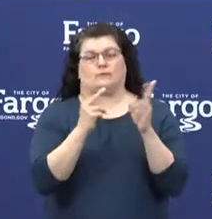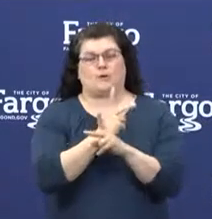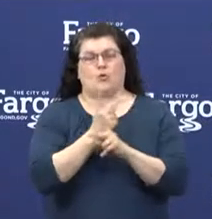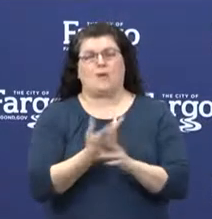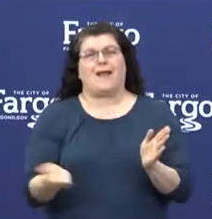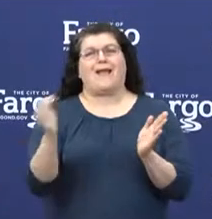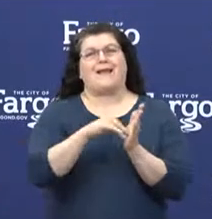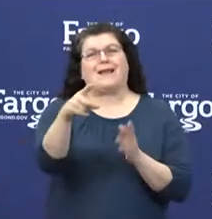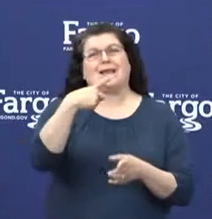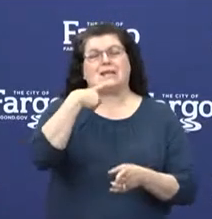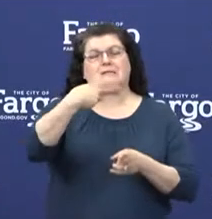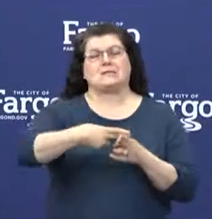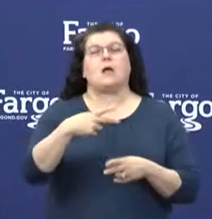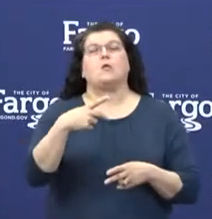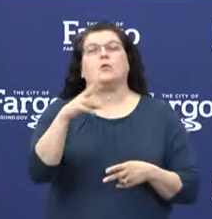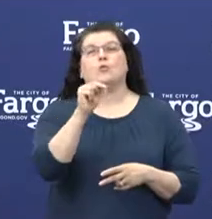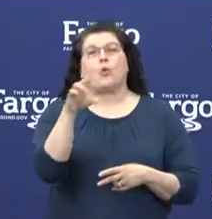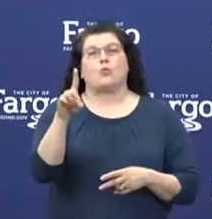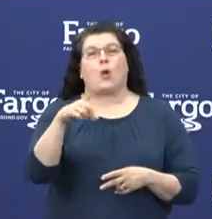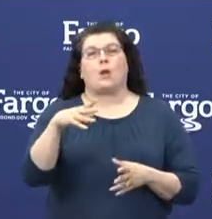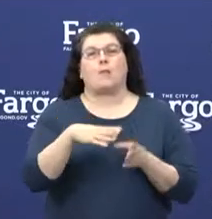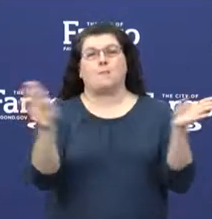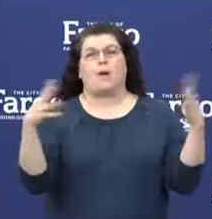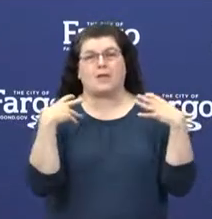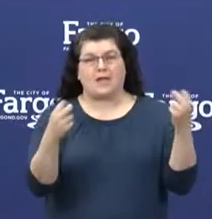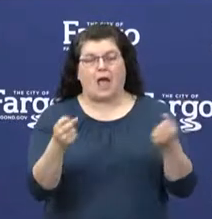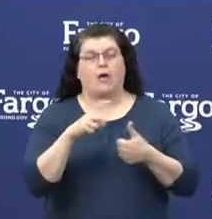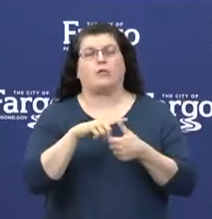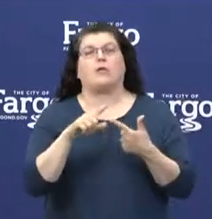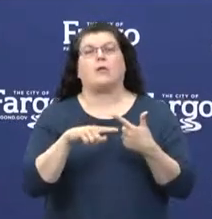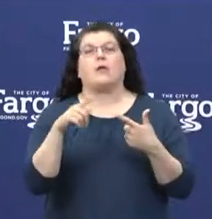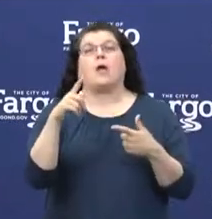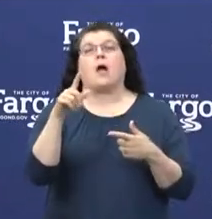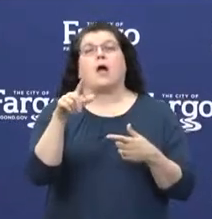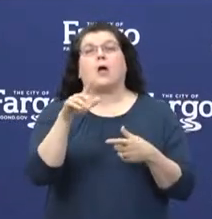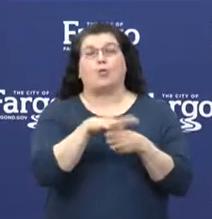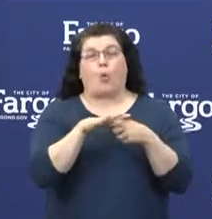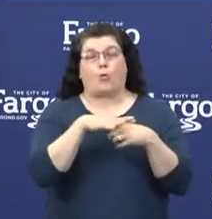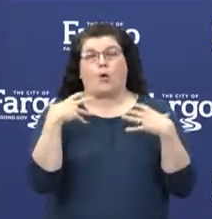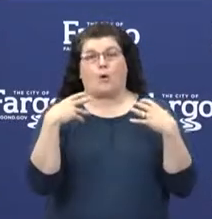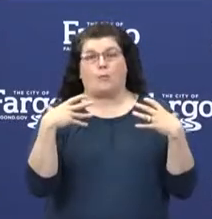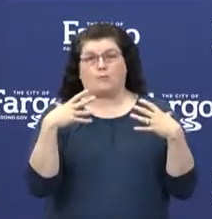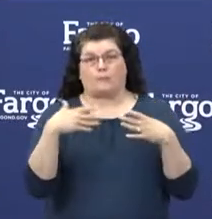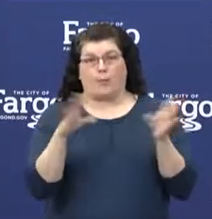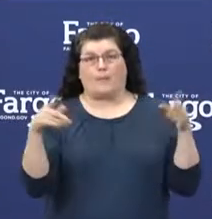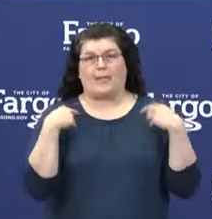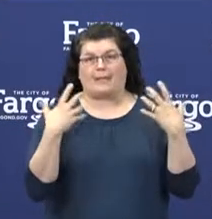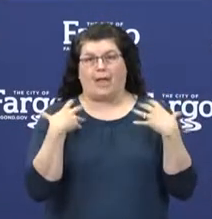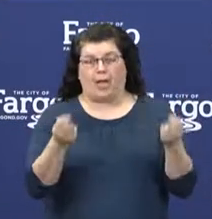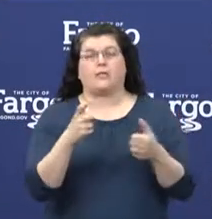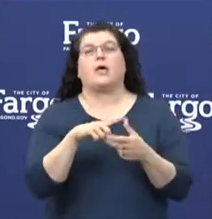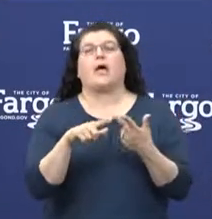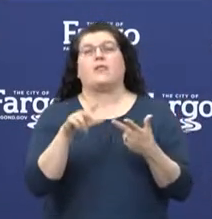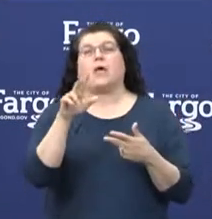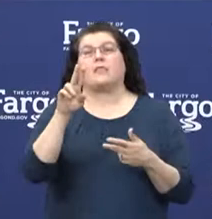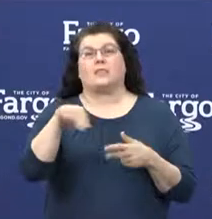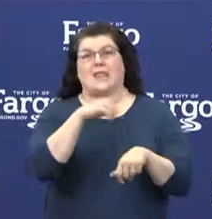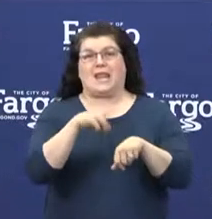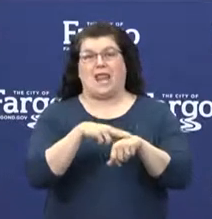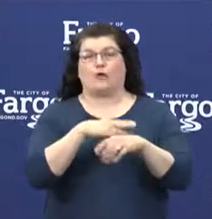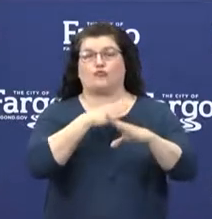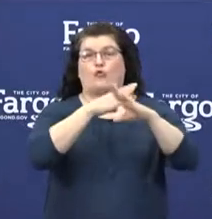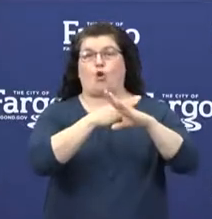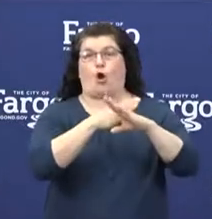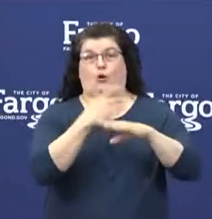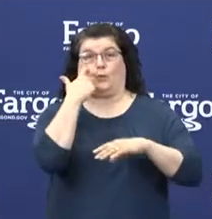Department of Health, local public health, and the North Dakota National Guard held a mass testing event at the Fargo Dome this past weekend, in which over a thousand